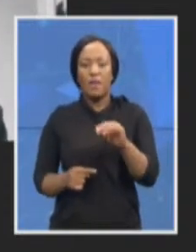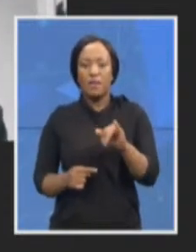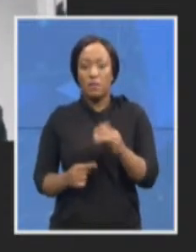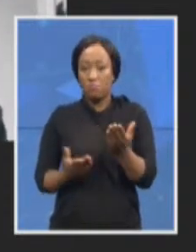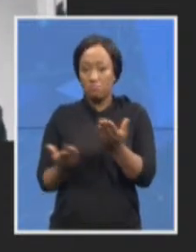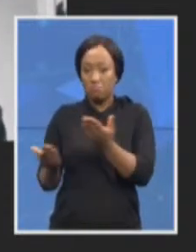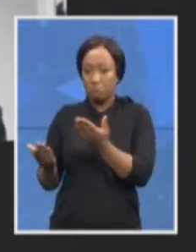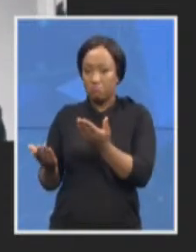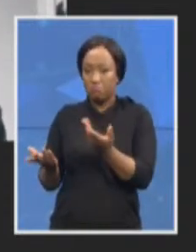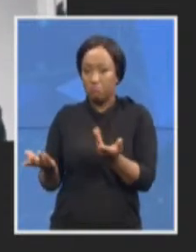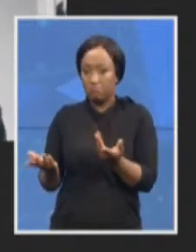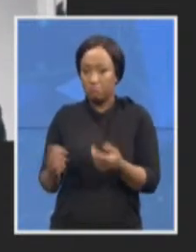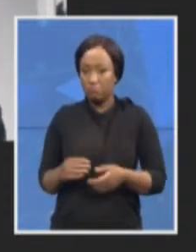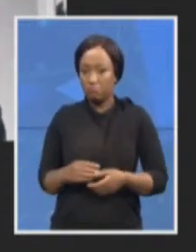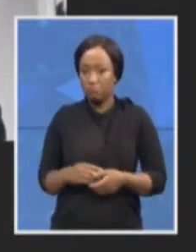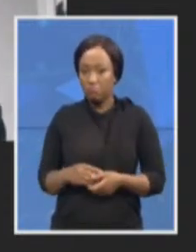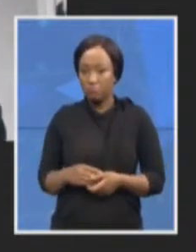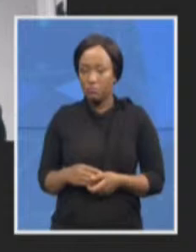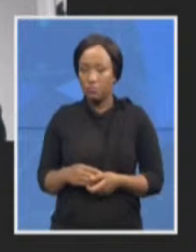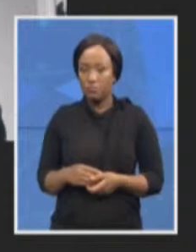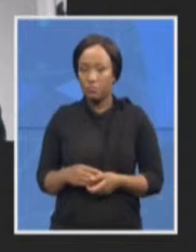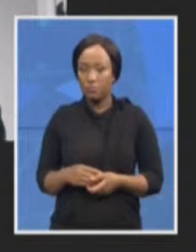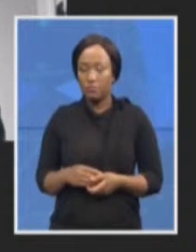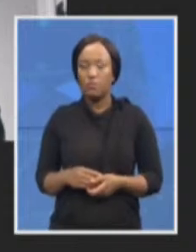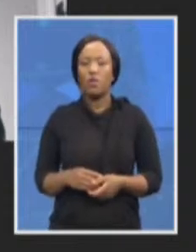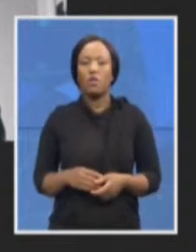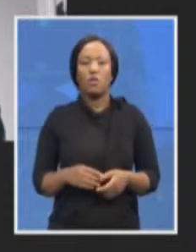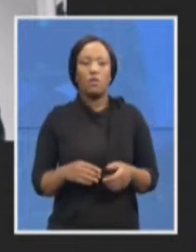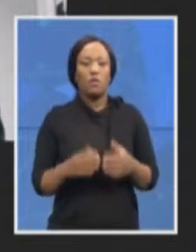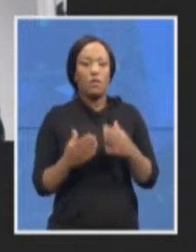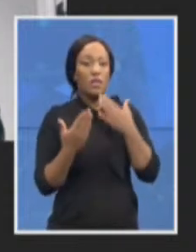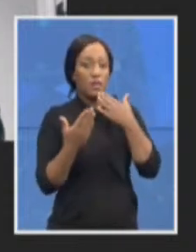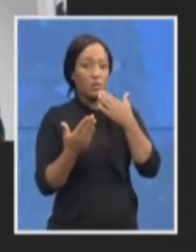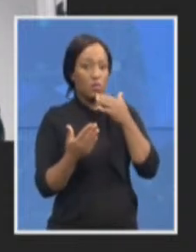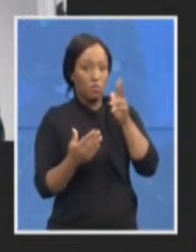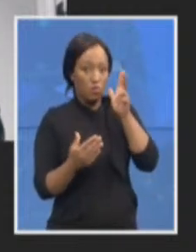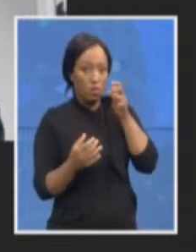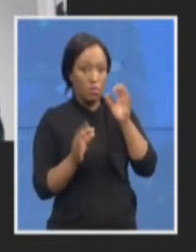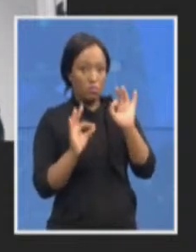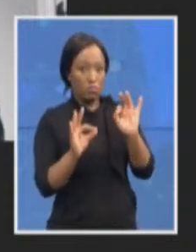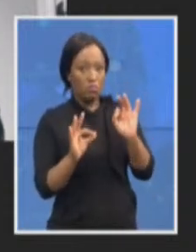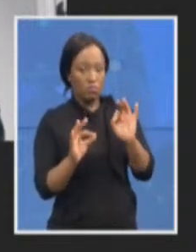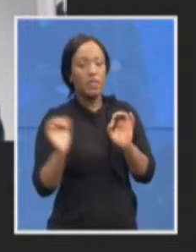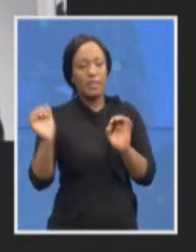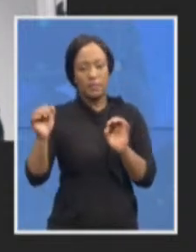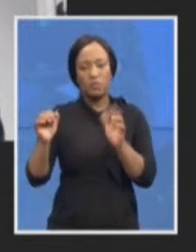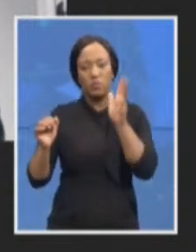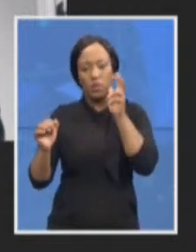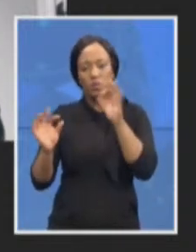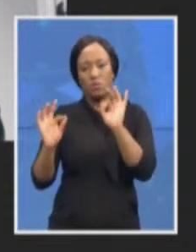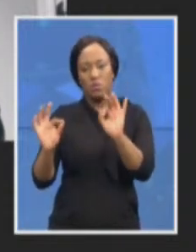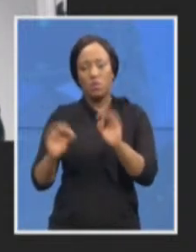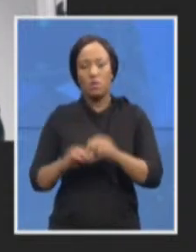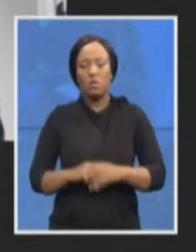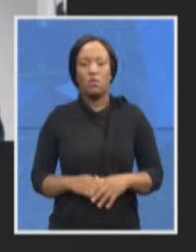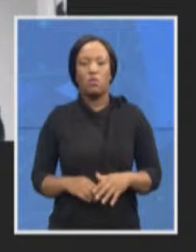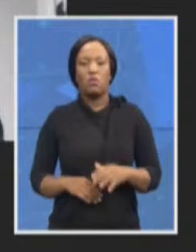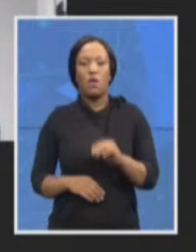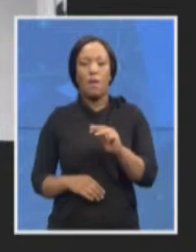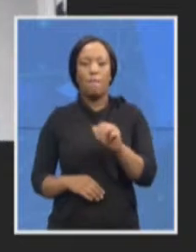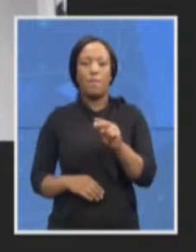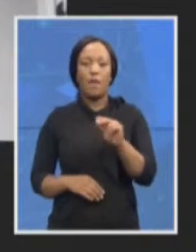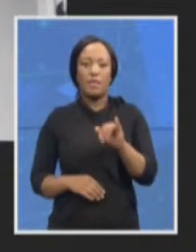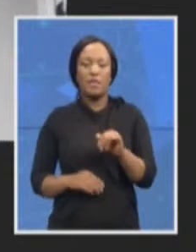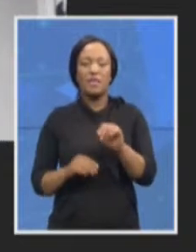Thank you can you hear me? Yes perfectly thank you it's Maddie Winner from 702 Advocate there